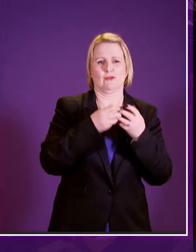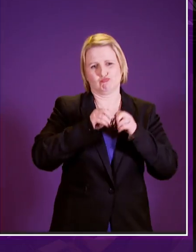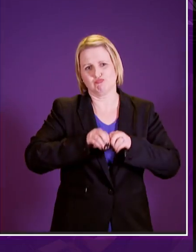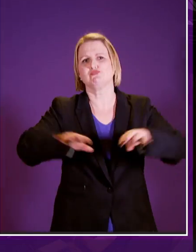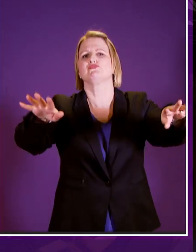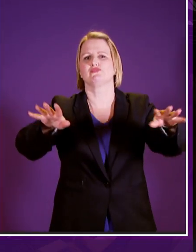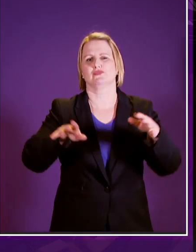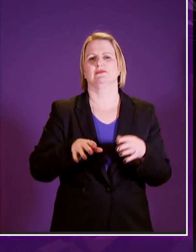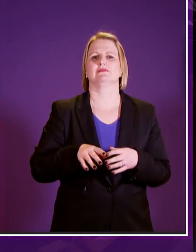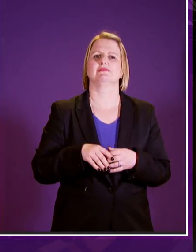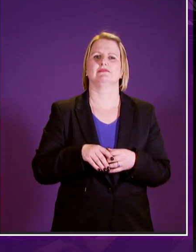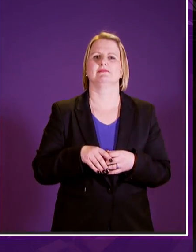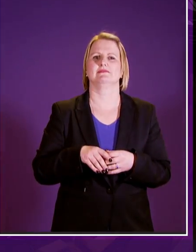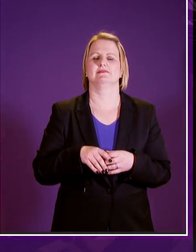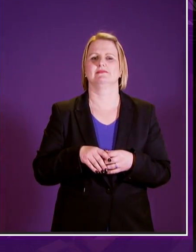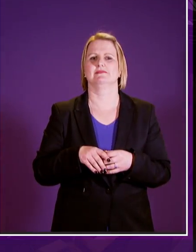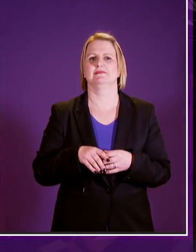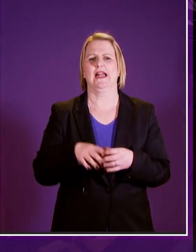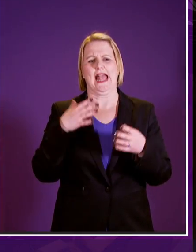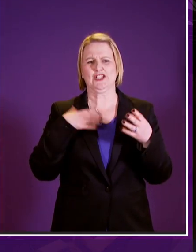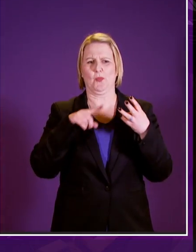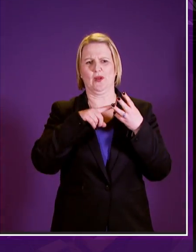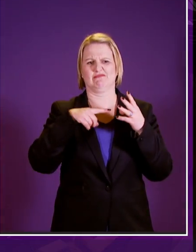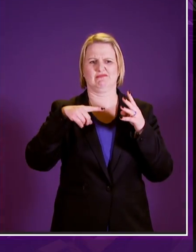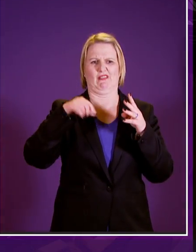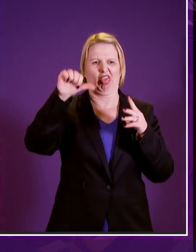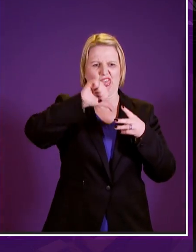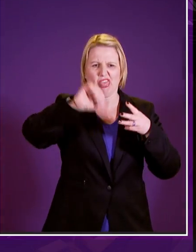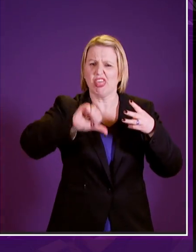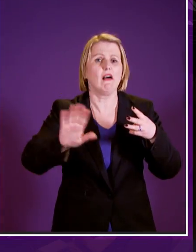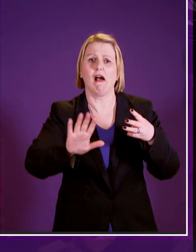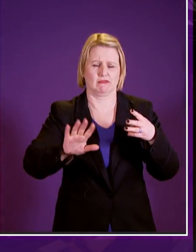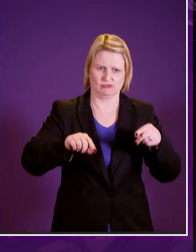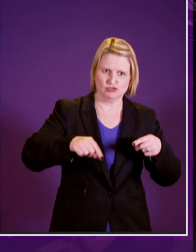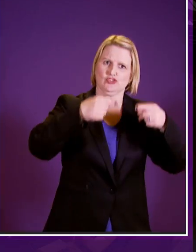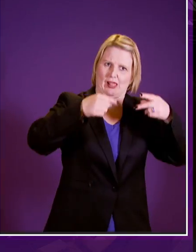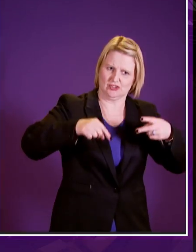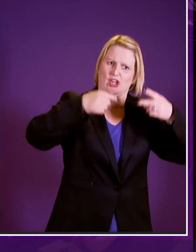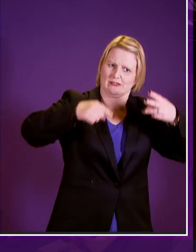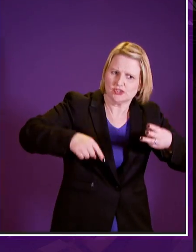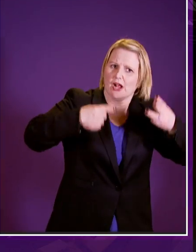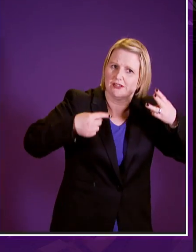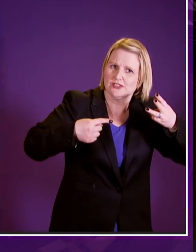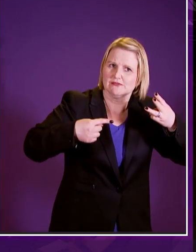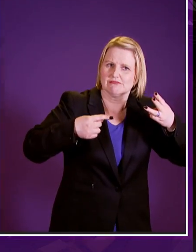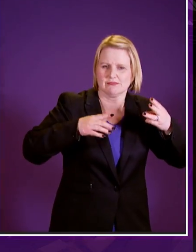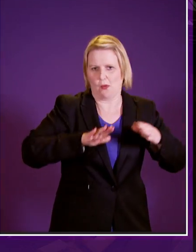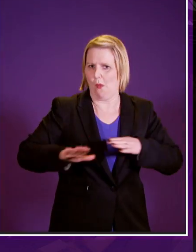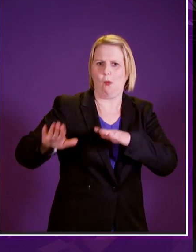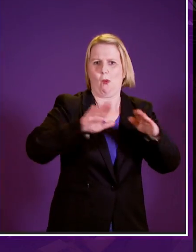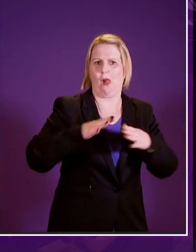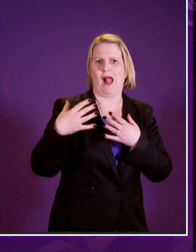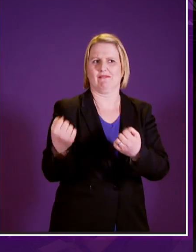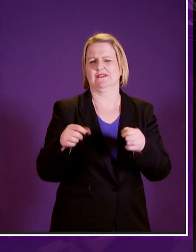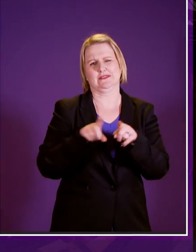act 2016. i don't want to dwell on those as negatives i think that they are all challenges which we share right across the political spectrum whether we are in